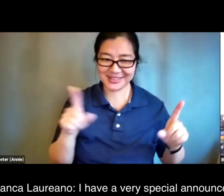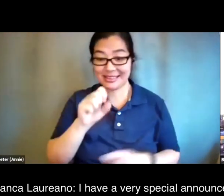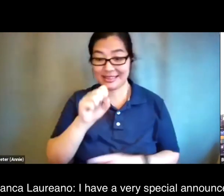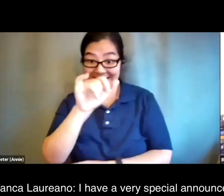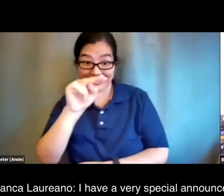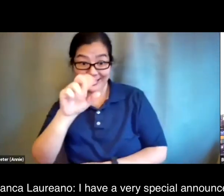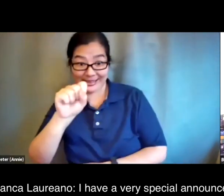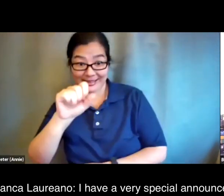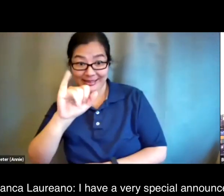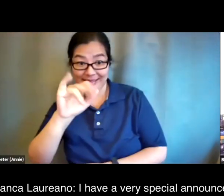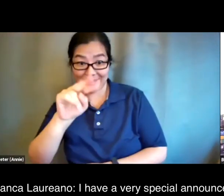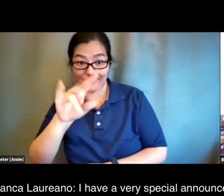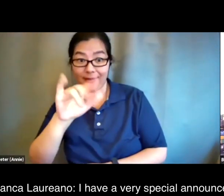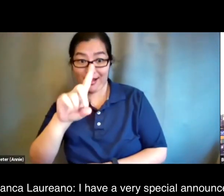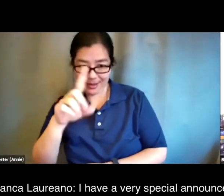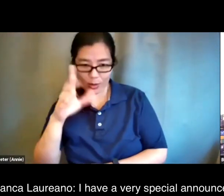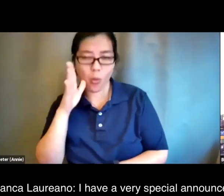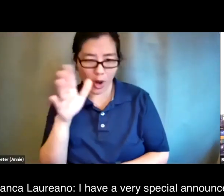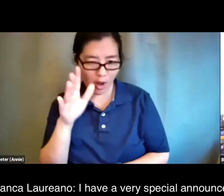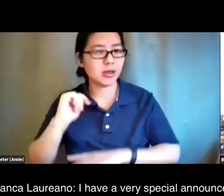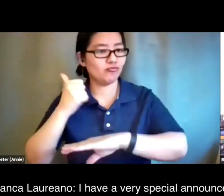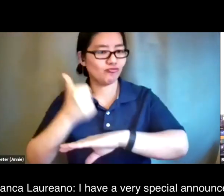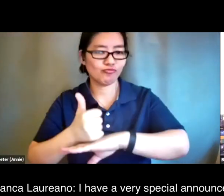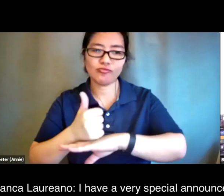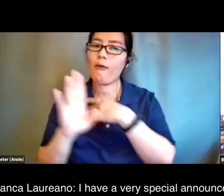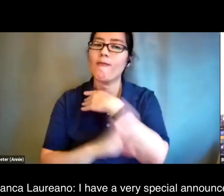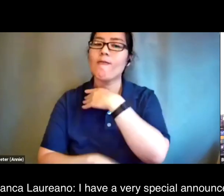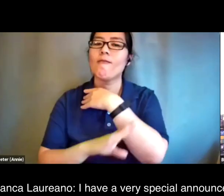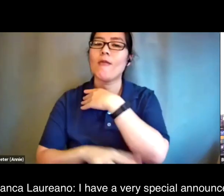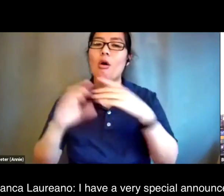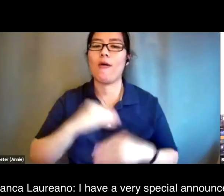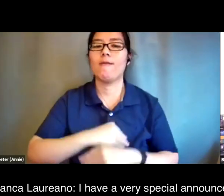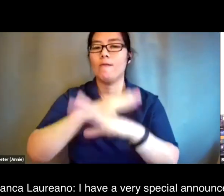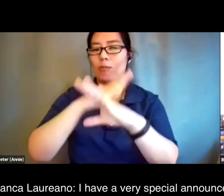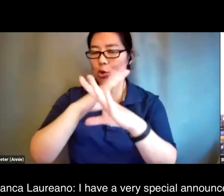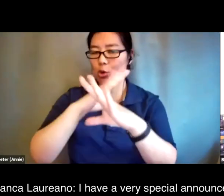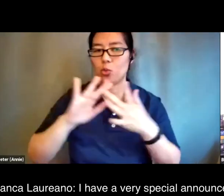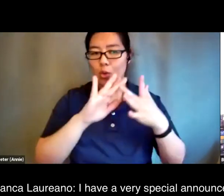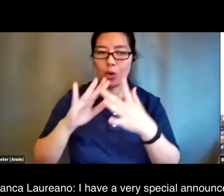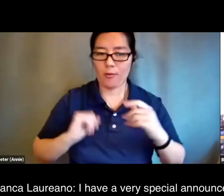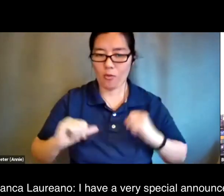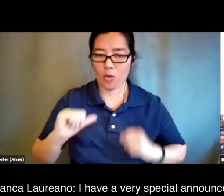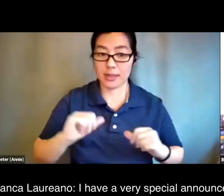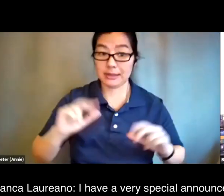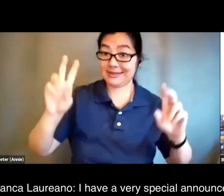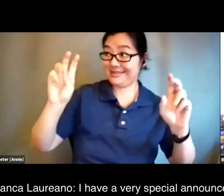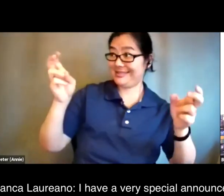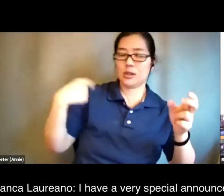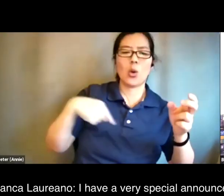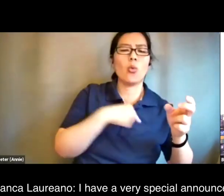fall virtual performance the performance is titled we love like barnacles